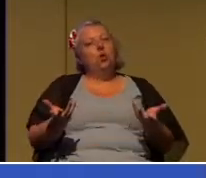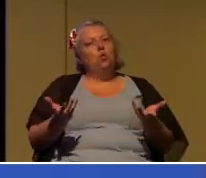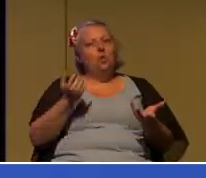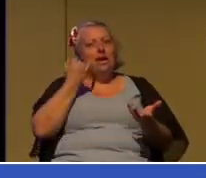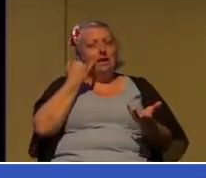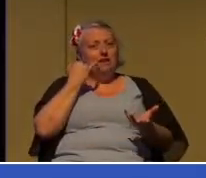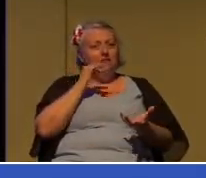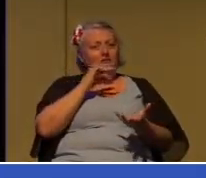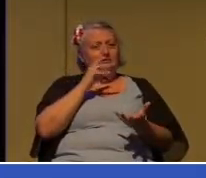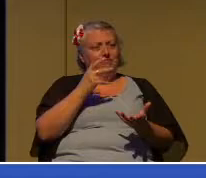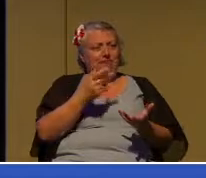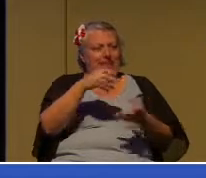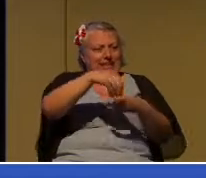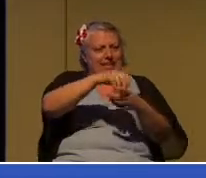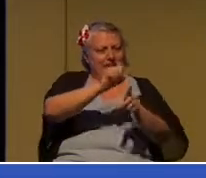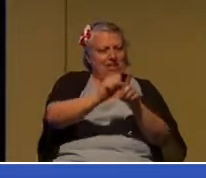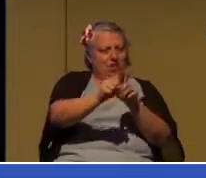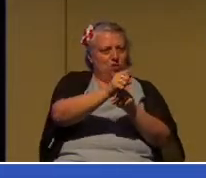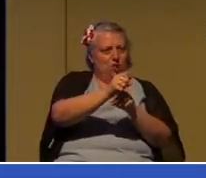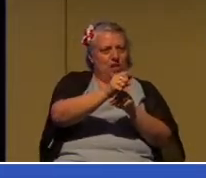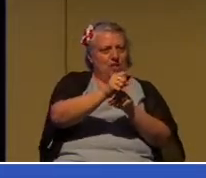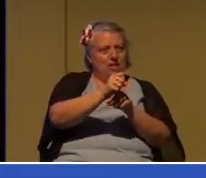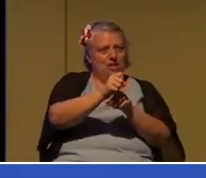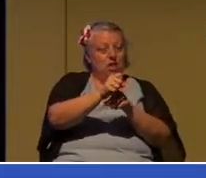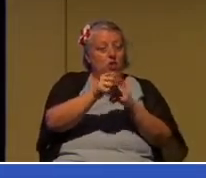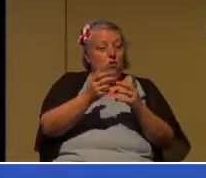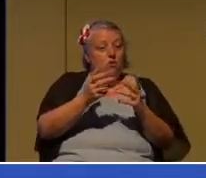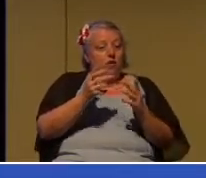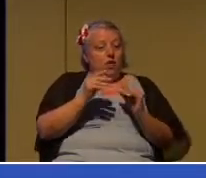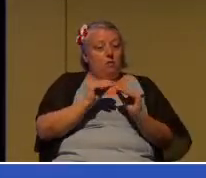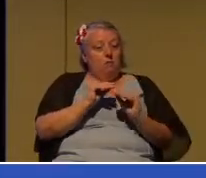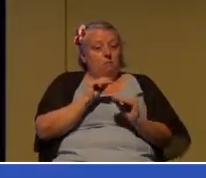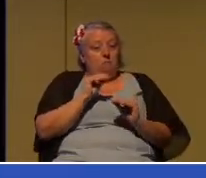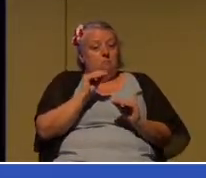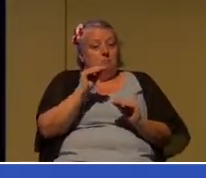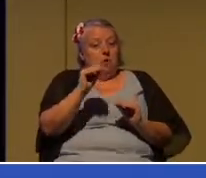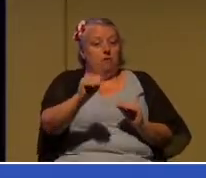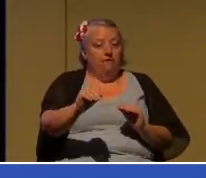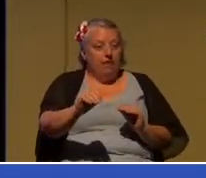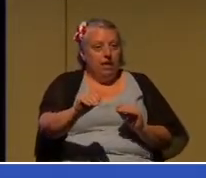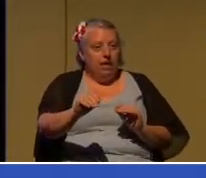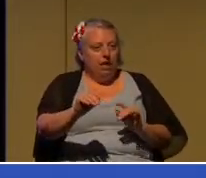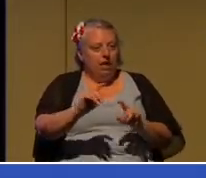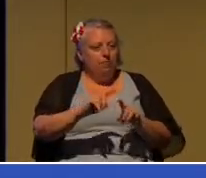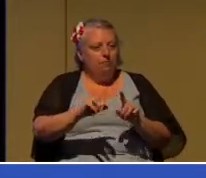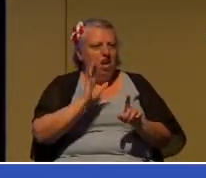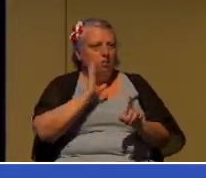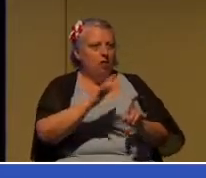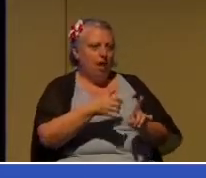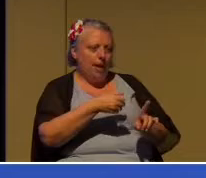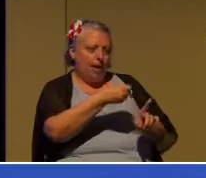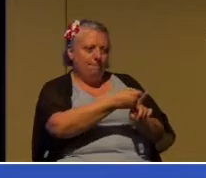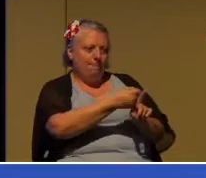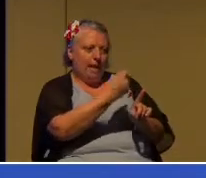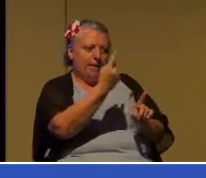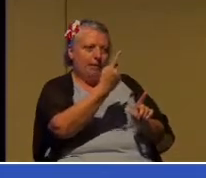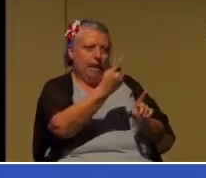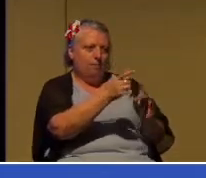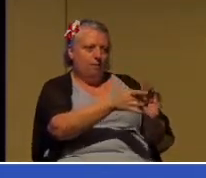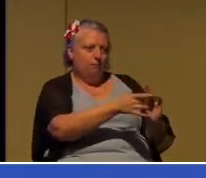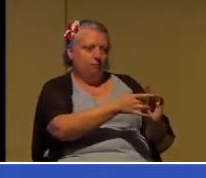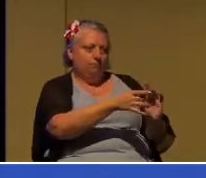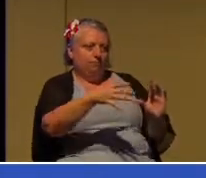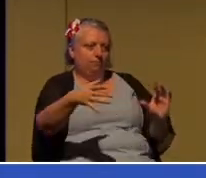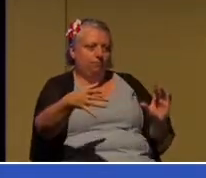where moving forward is going to impact somebody that you're leaving behind, then ask yourself the question, how